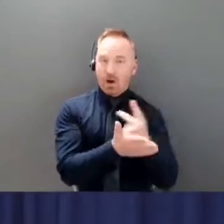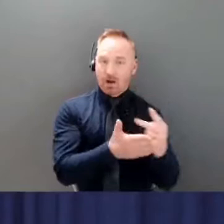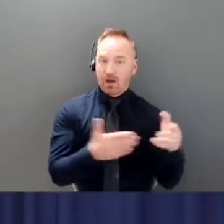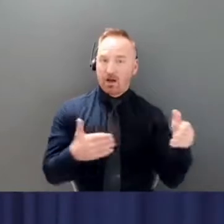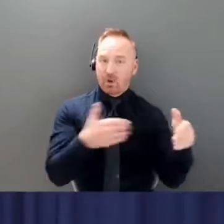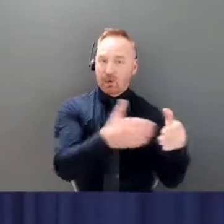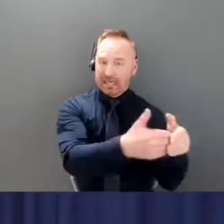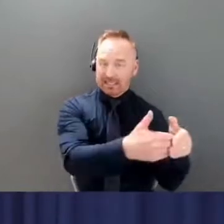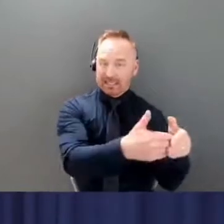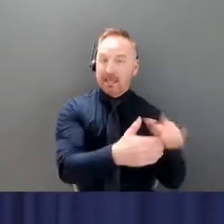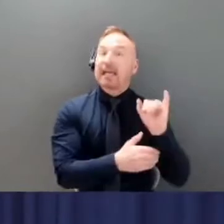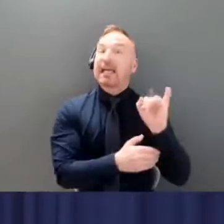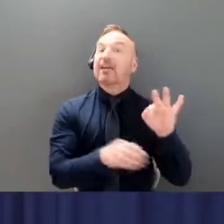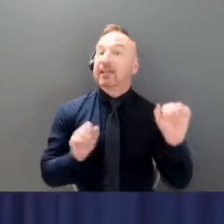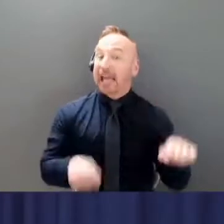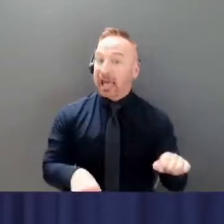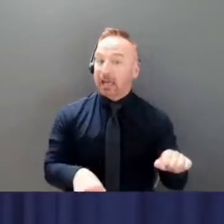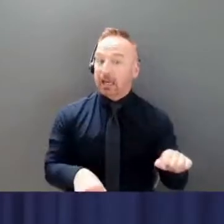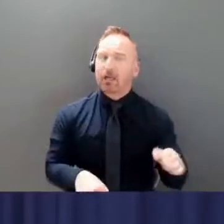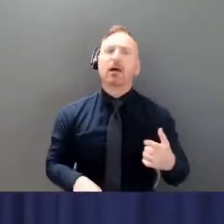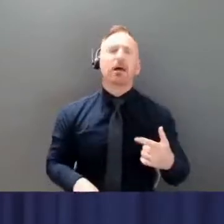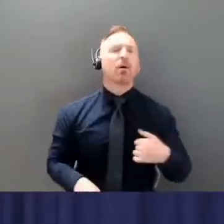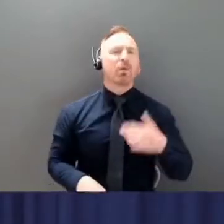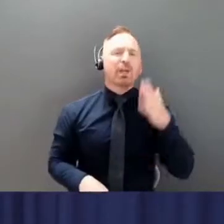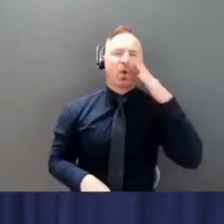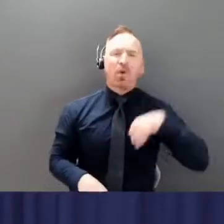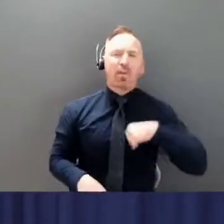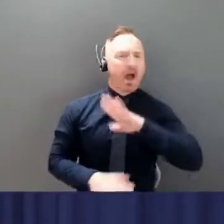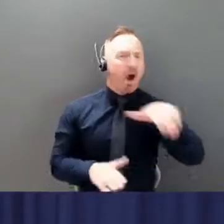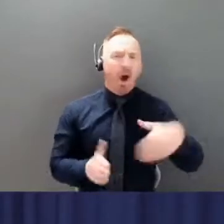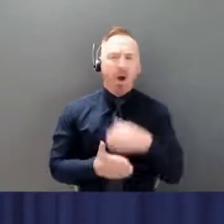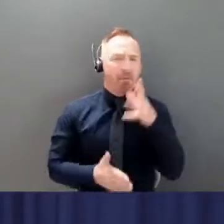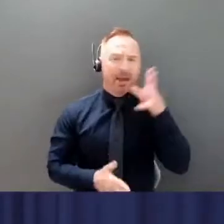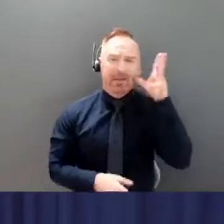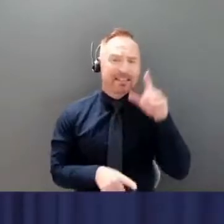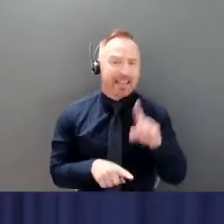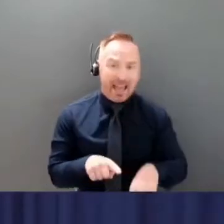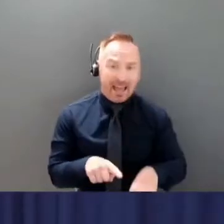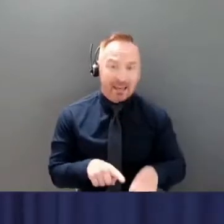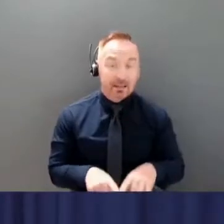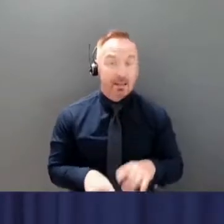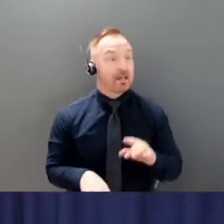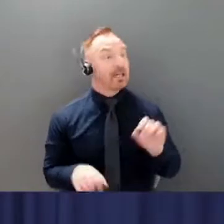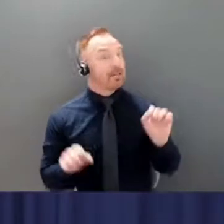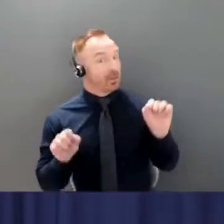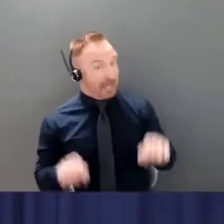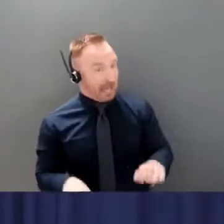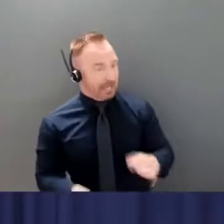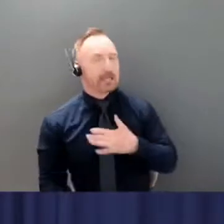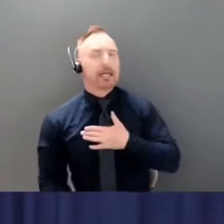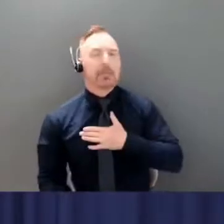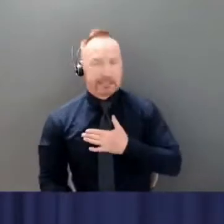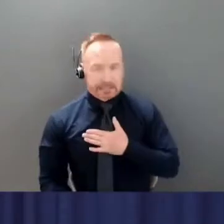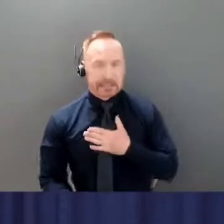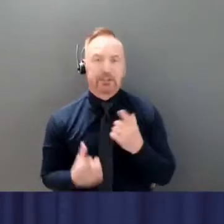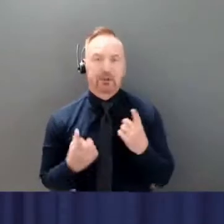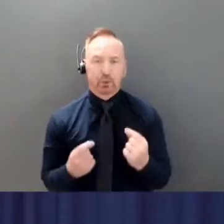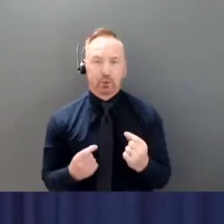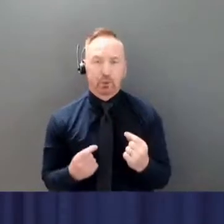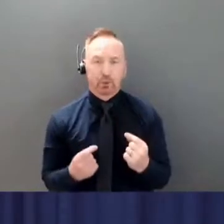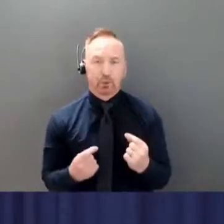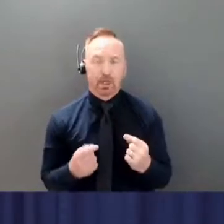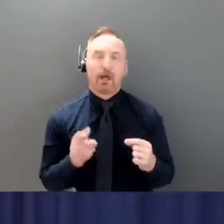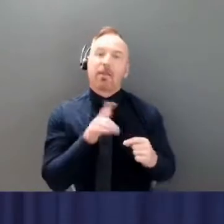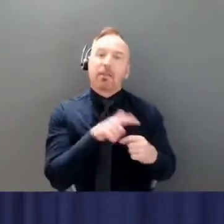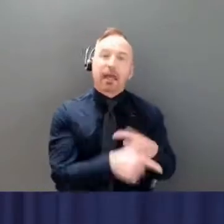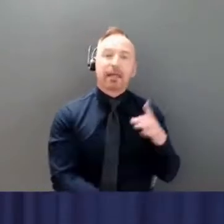able to do this, but we are asking that those who can do so. This will limit the number of children in daycares, which